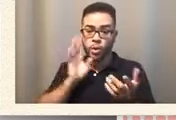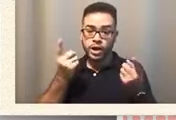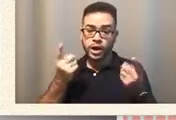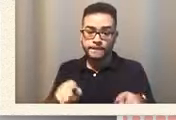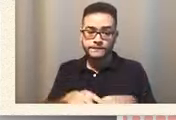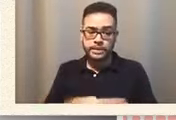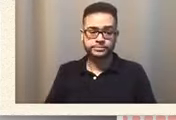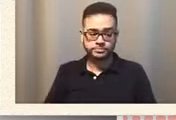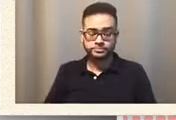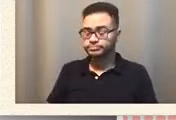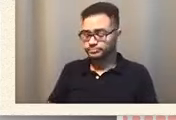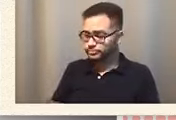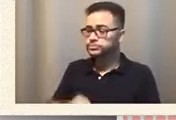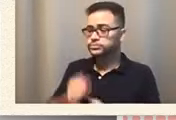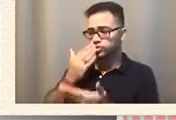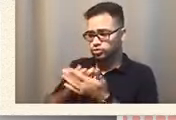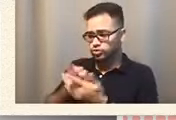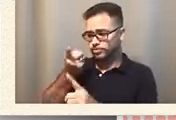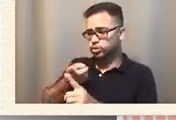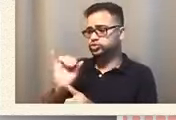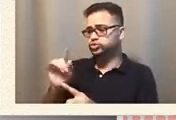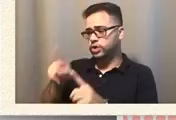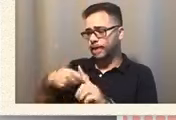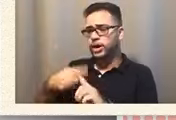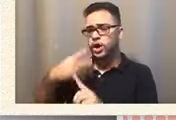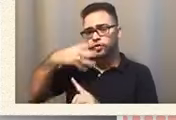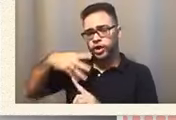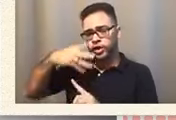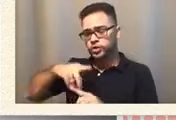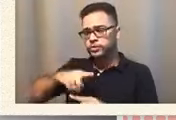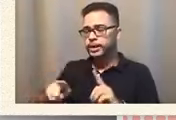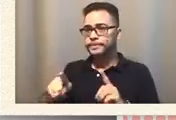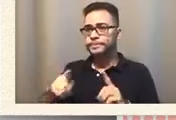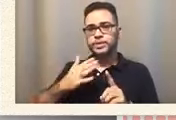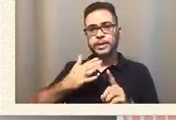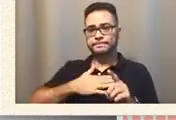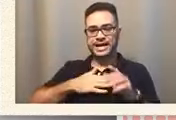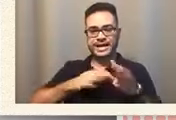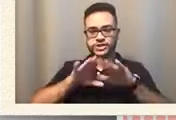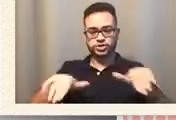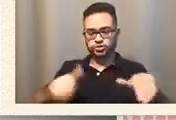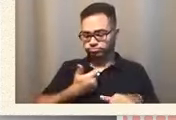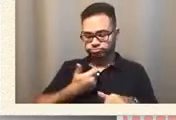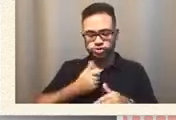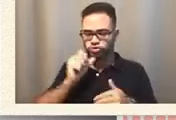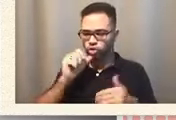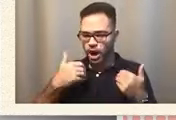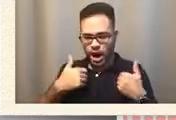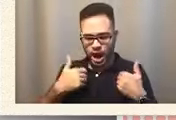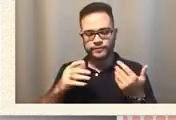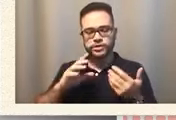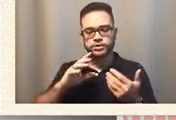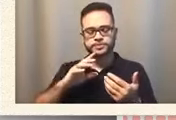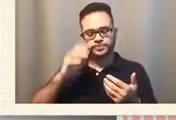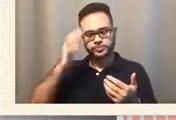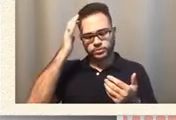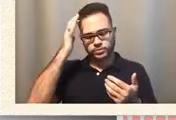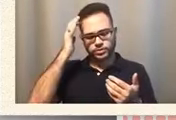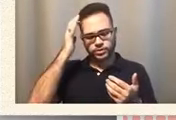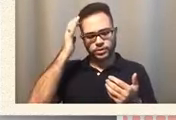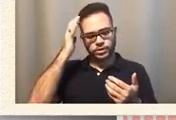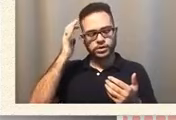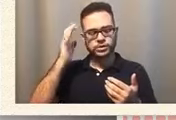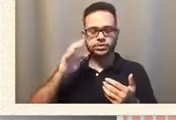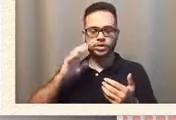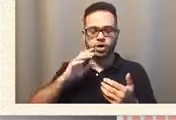point about the runny nose. Even though my, my personal children don't have autism. My, my daughter, she, she has enlarged adenoids so she can